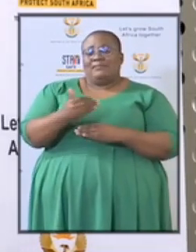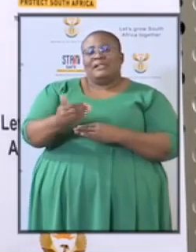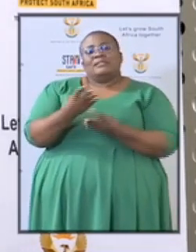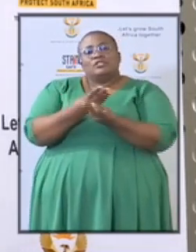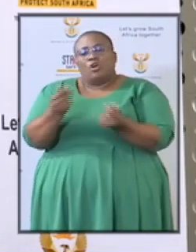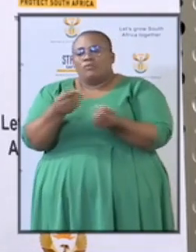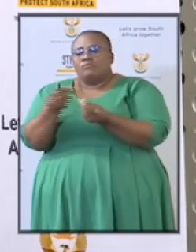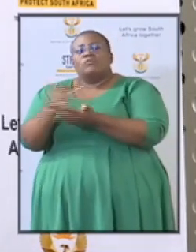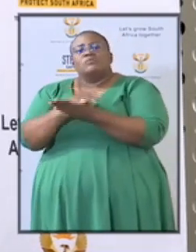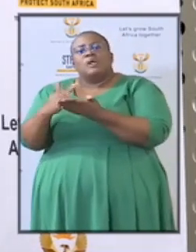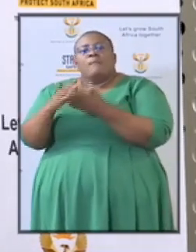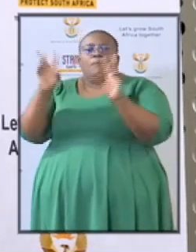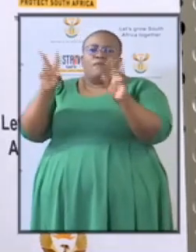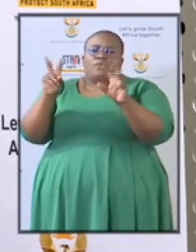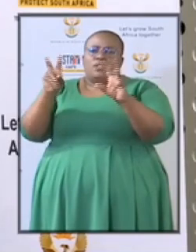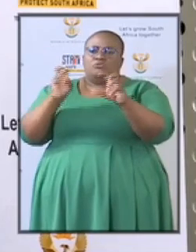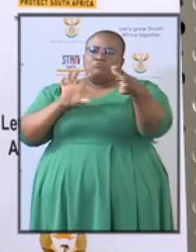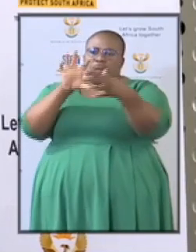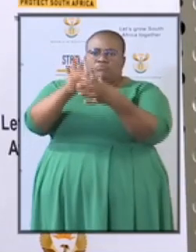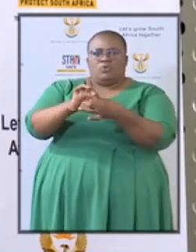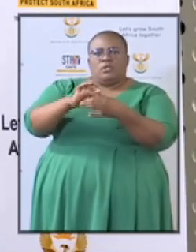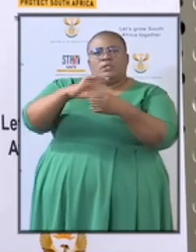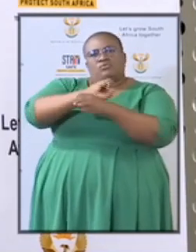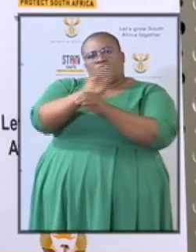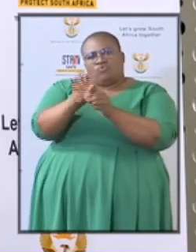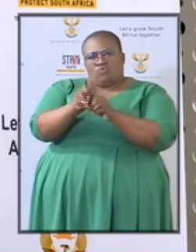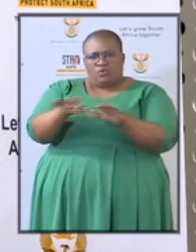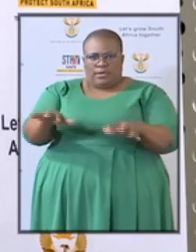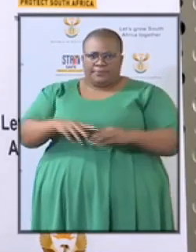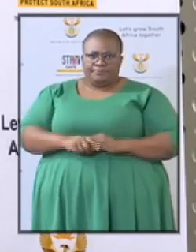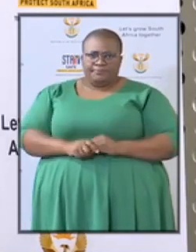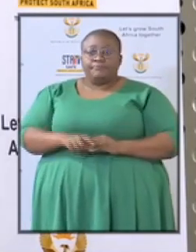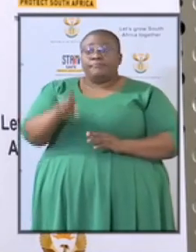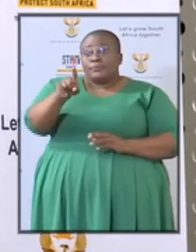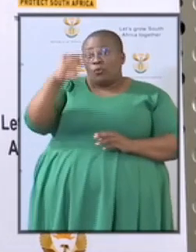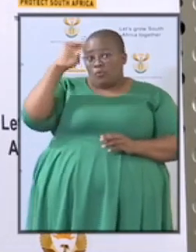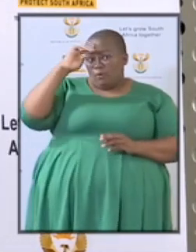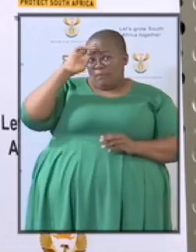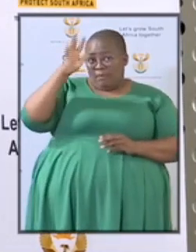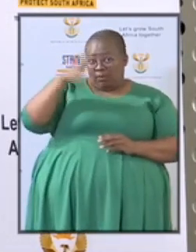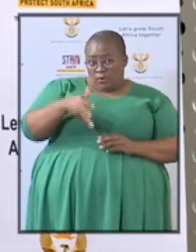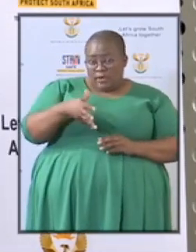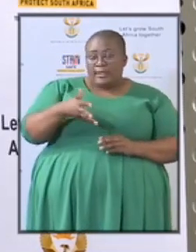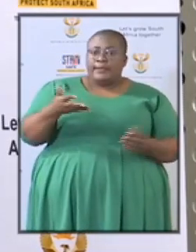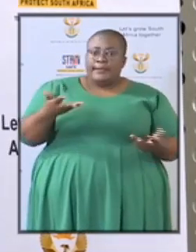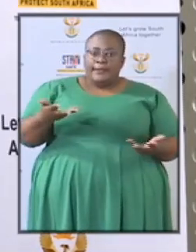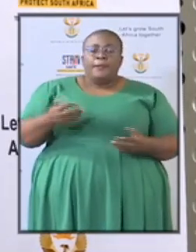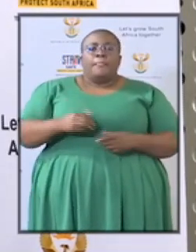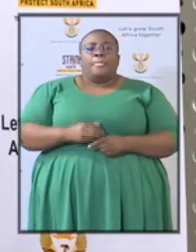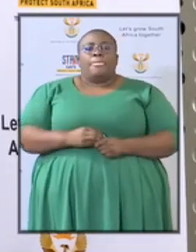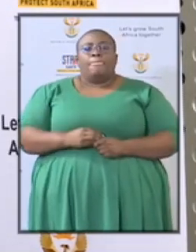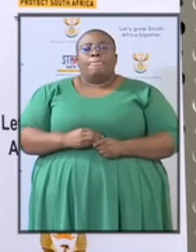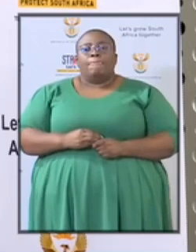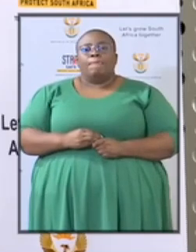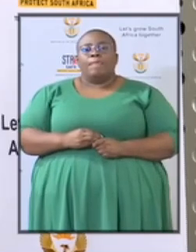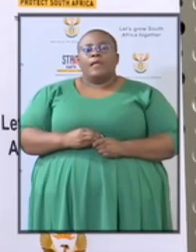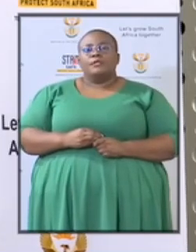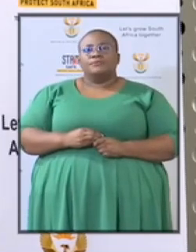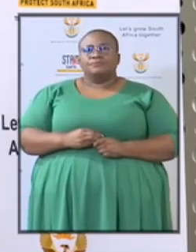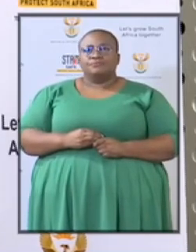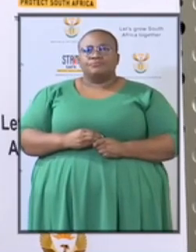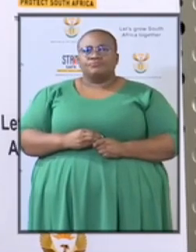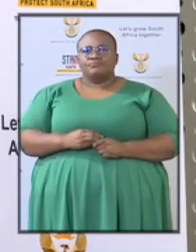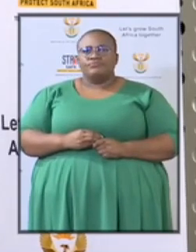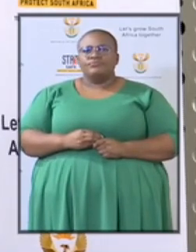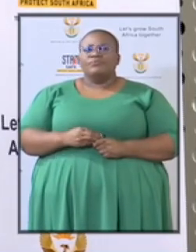the issues related to covet 19 but you will also remember that there is capacity that is beginning to be winded down from the